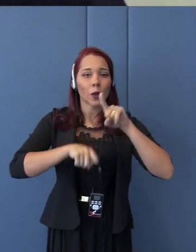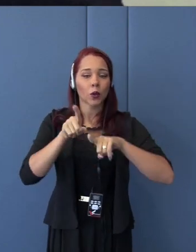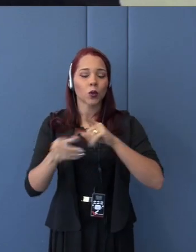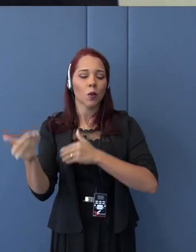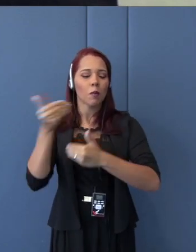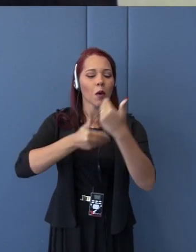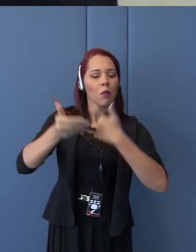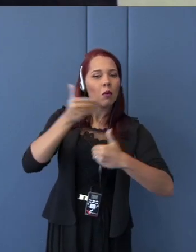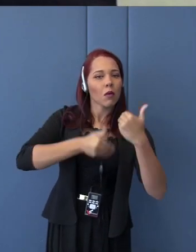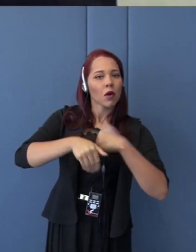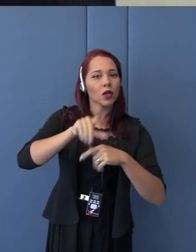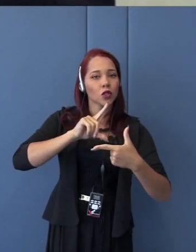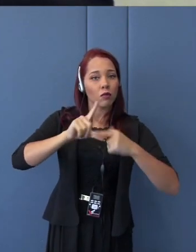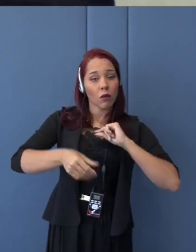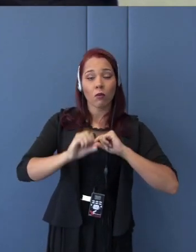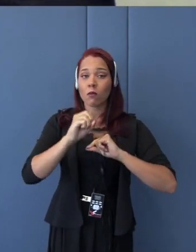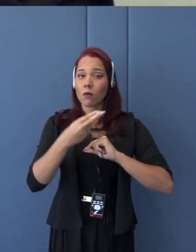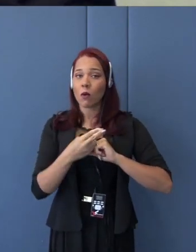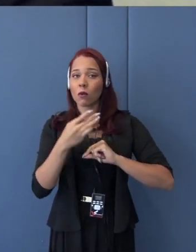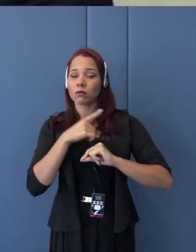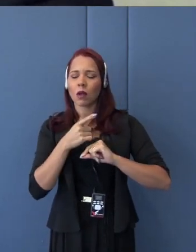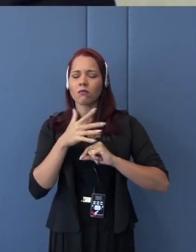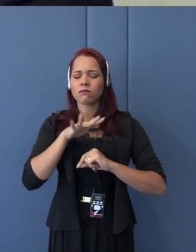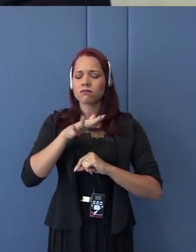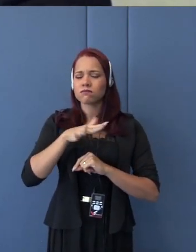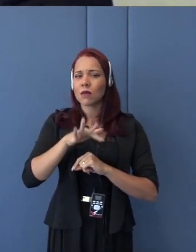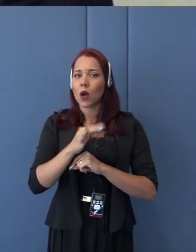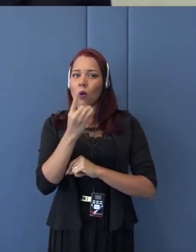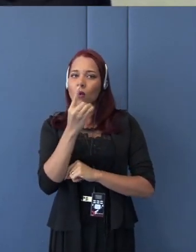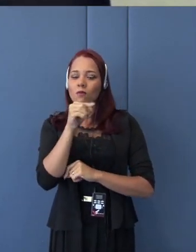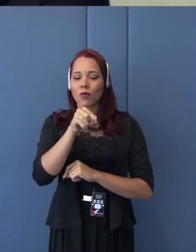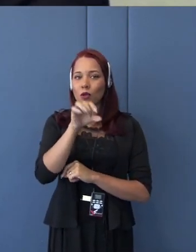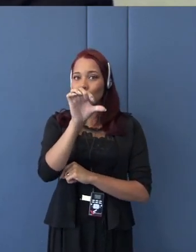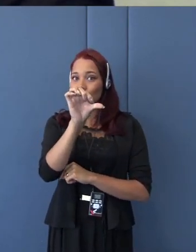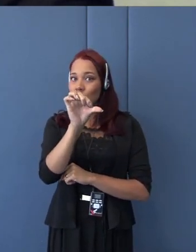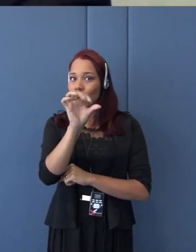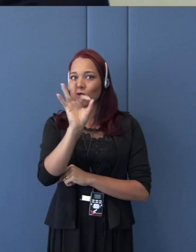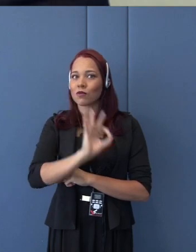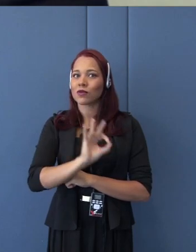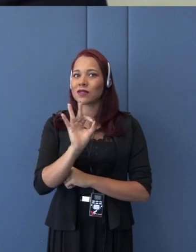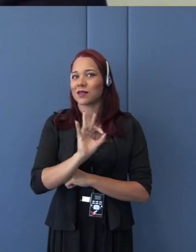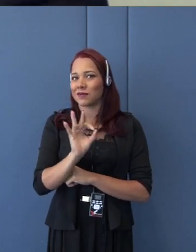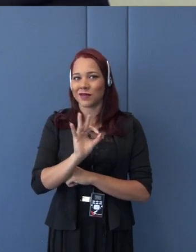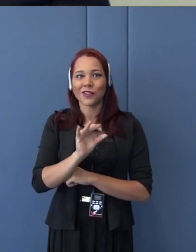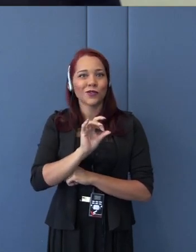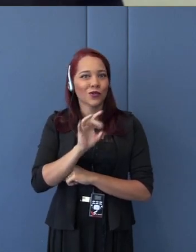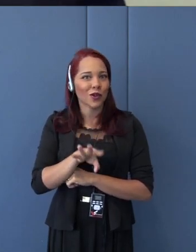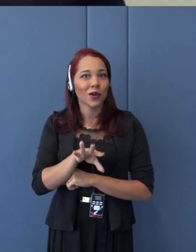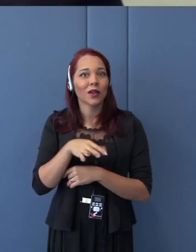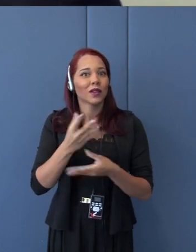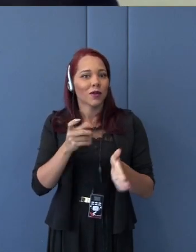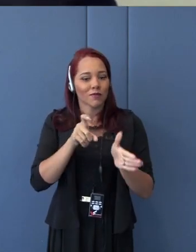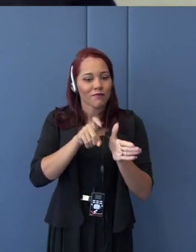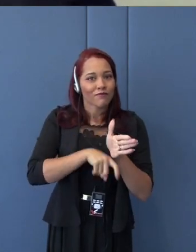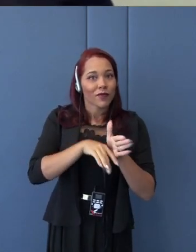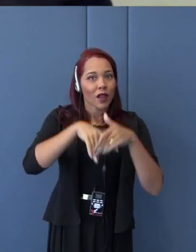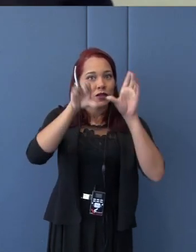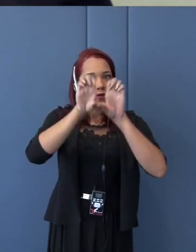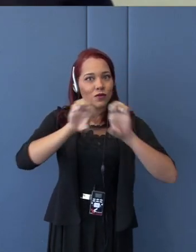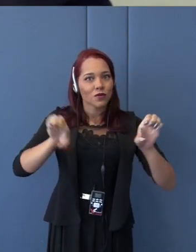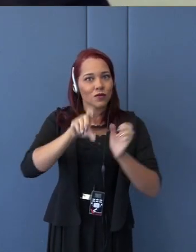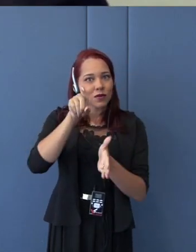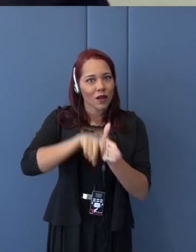average rate is only 1.9%. So Japanese tariff structure is such that for